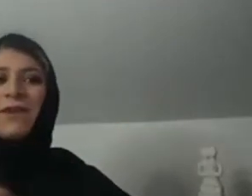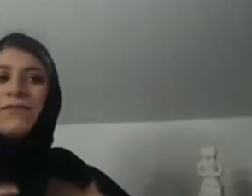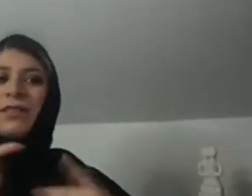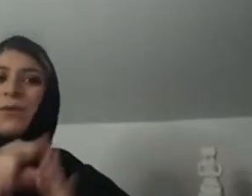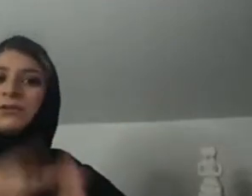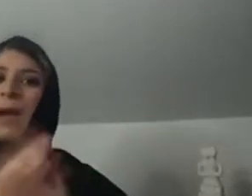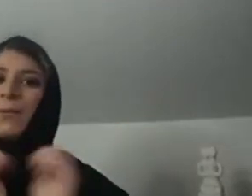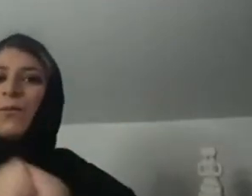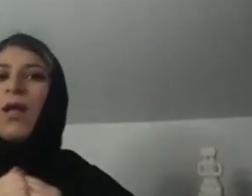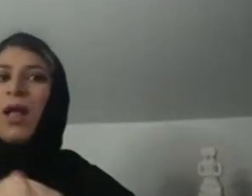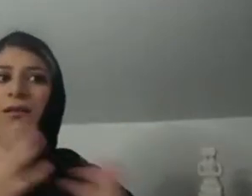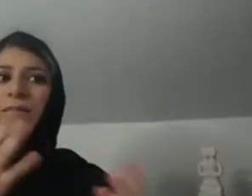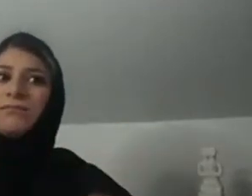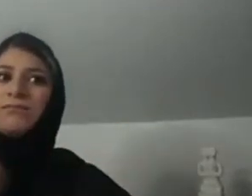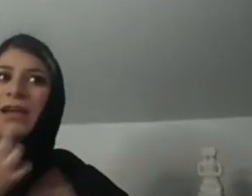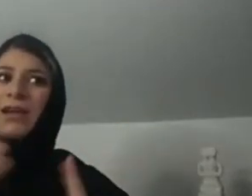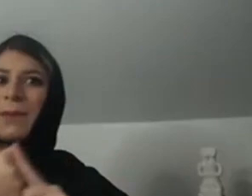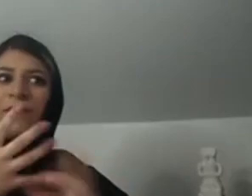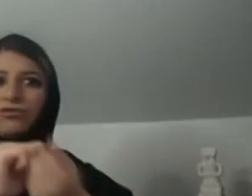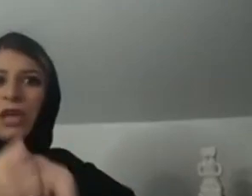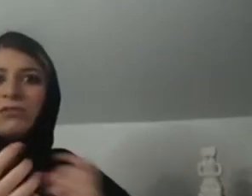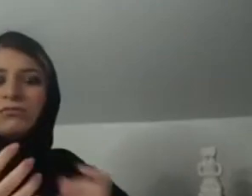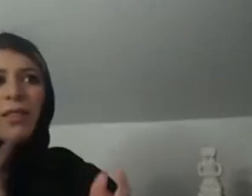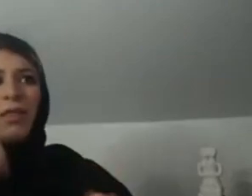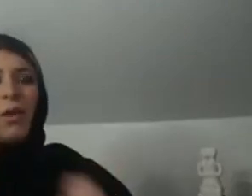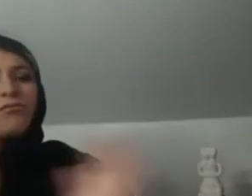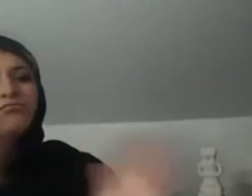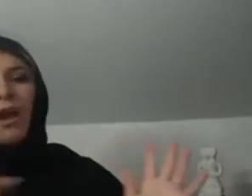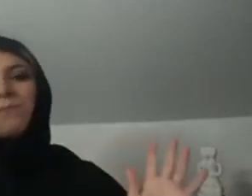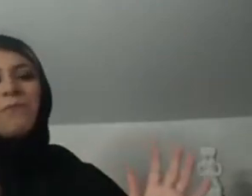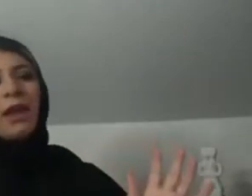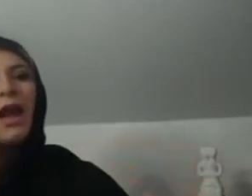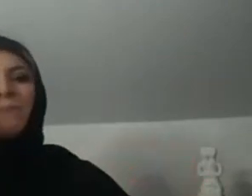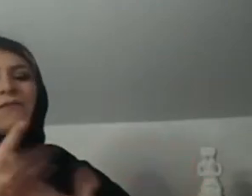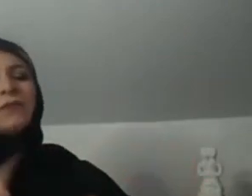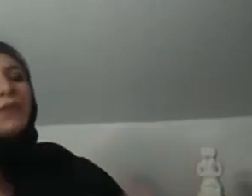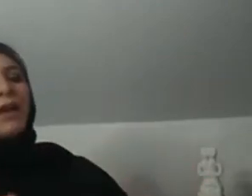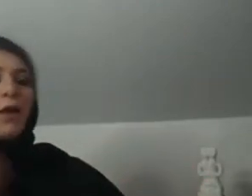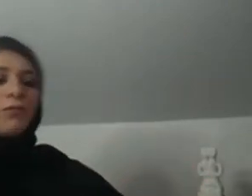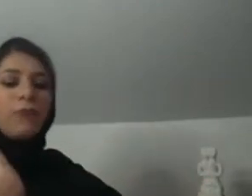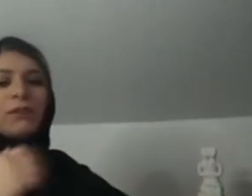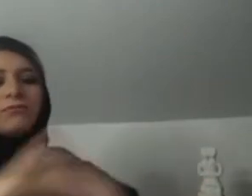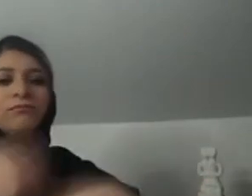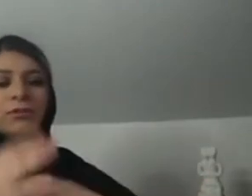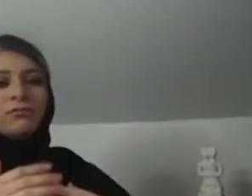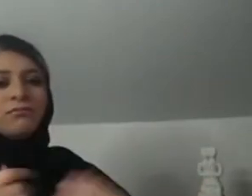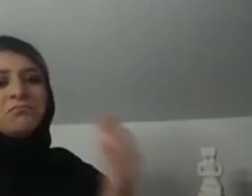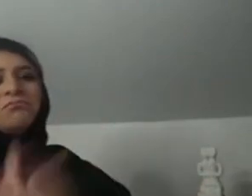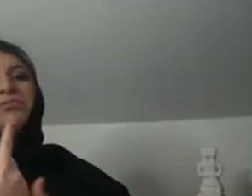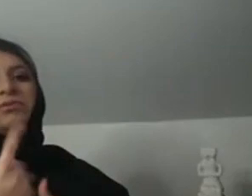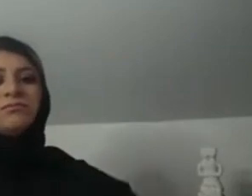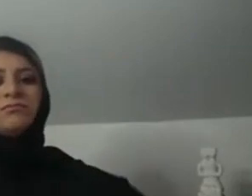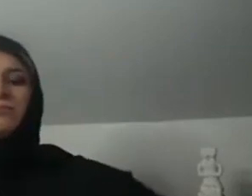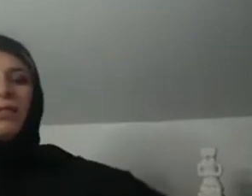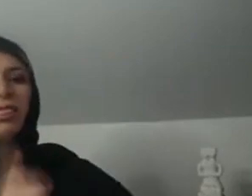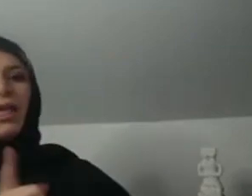for yourself, nothing will come your way. And what you're going to be producing will hopefully have an impact on other